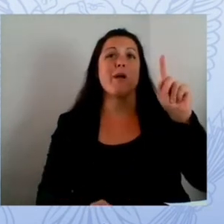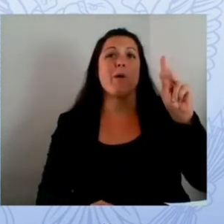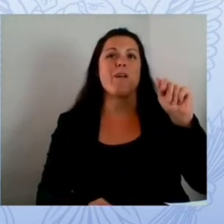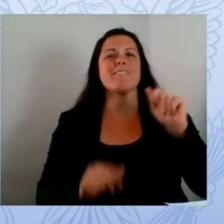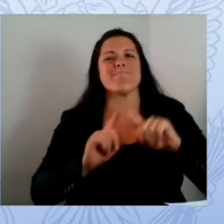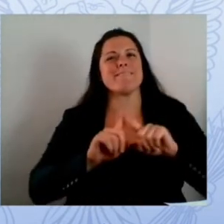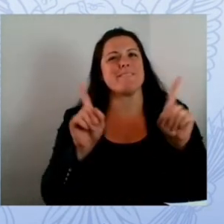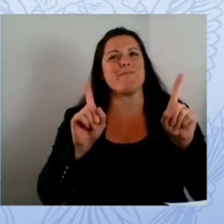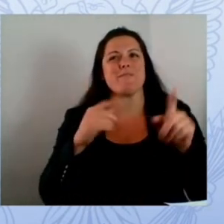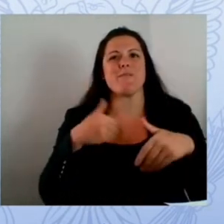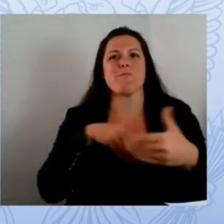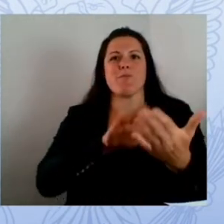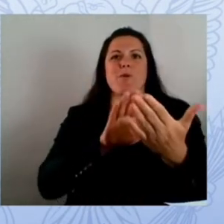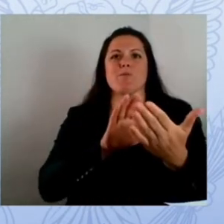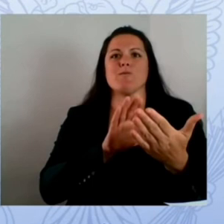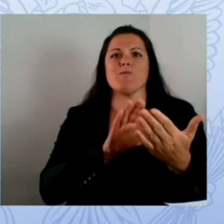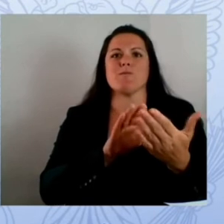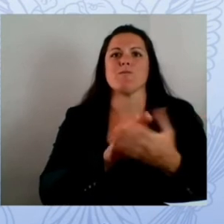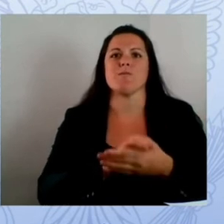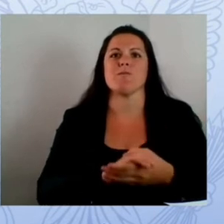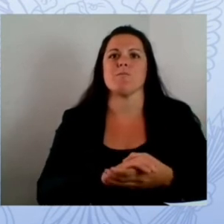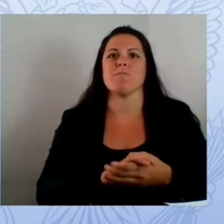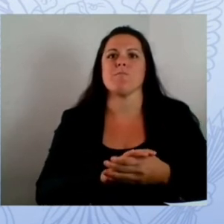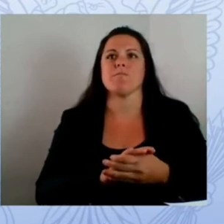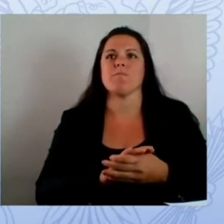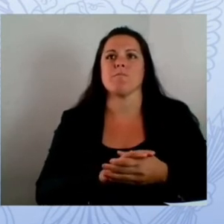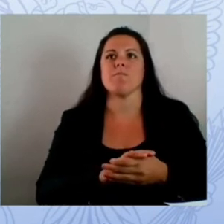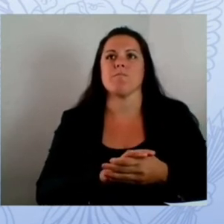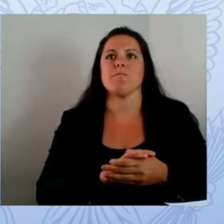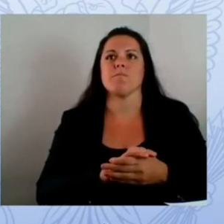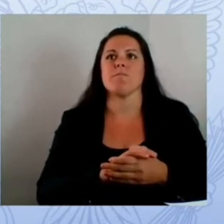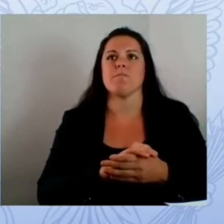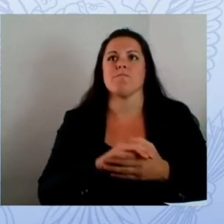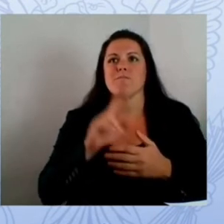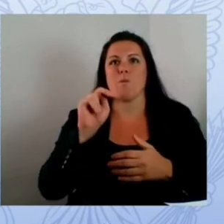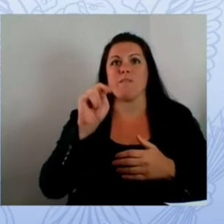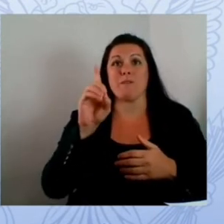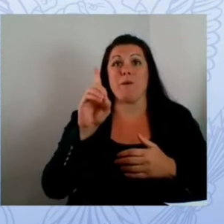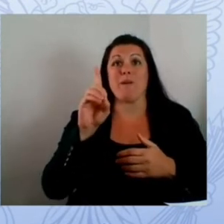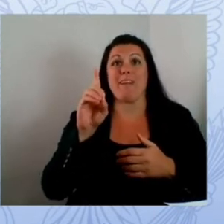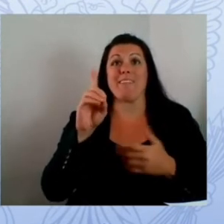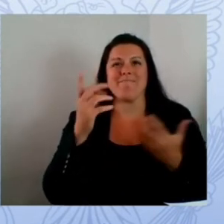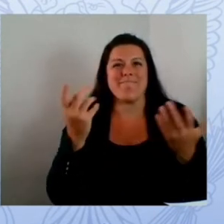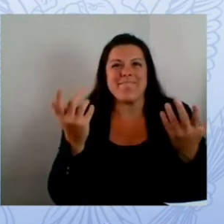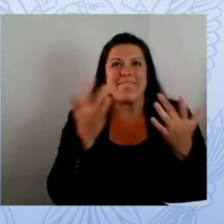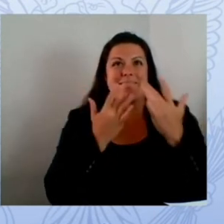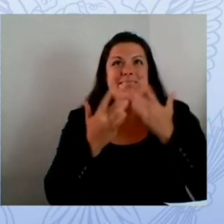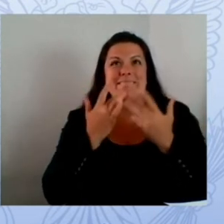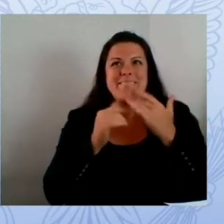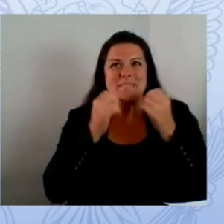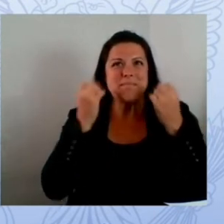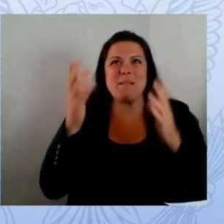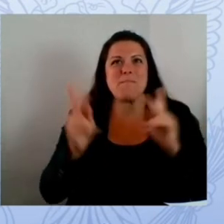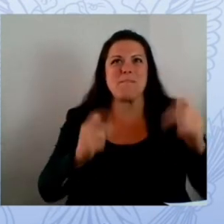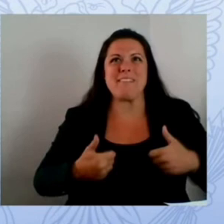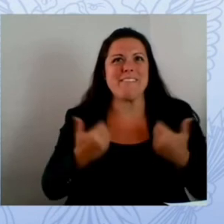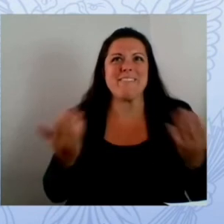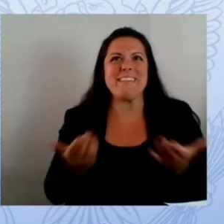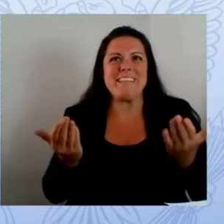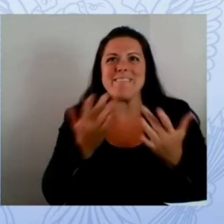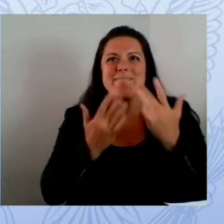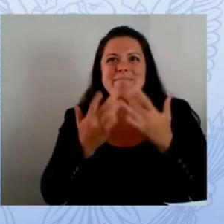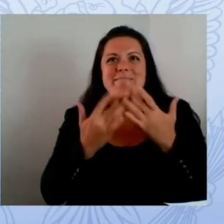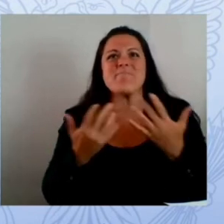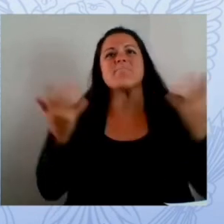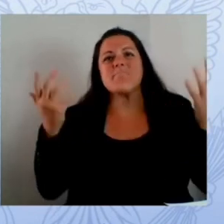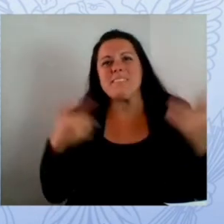find the people we need my team overall protects about 250 000 endpoints on any one given day and we do